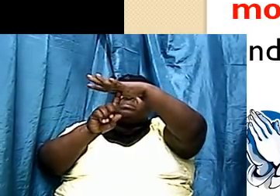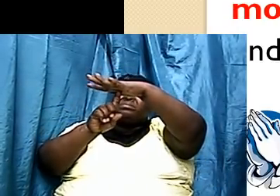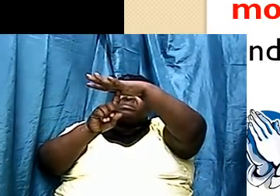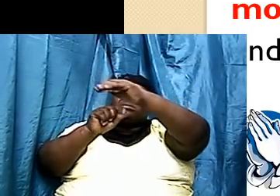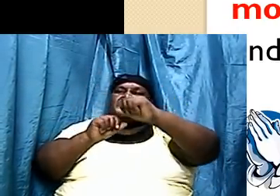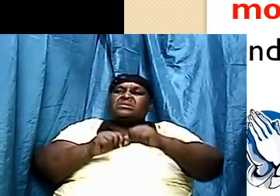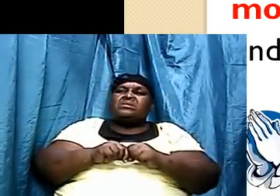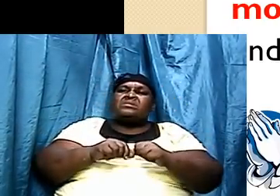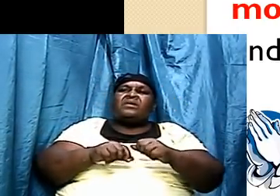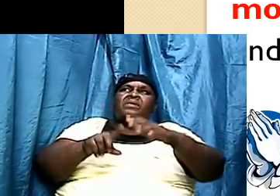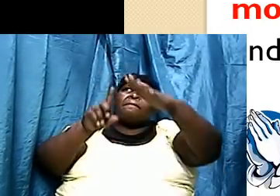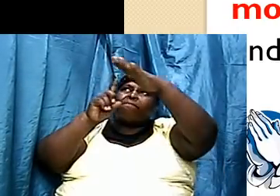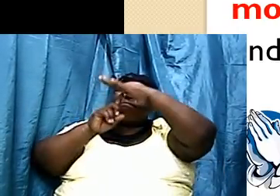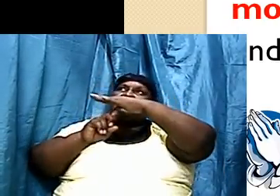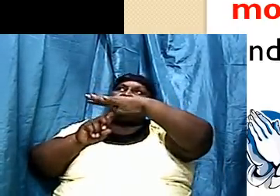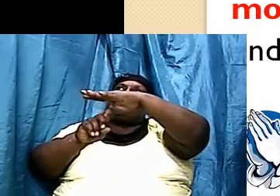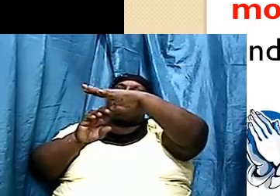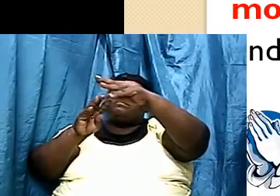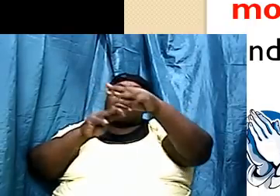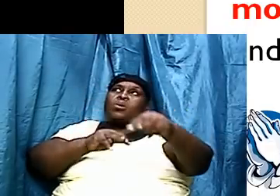once underwater